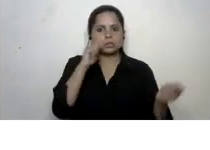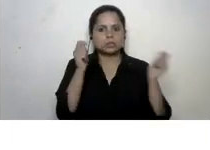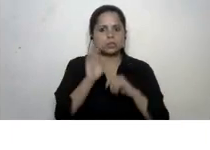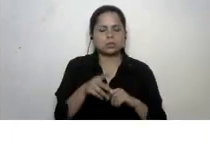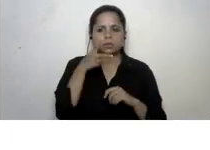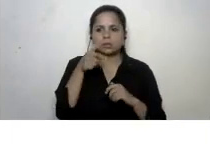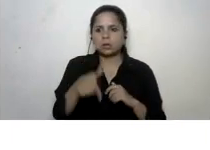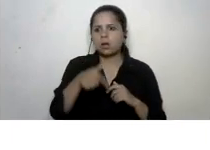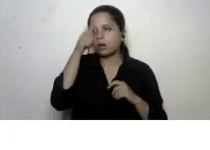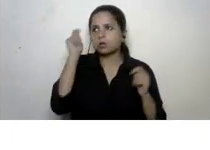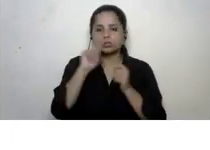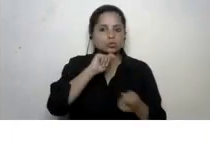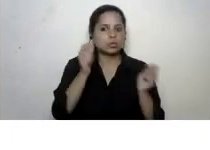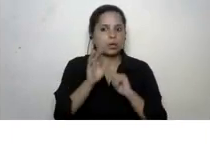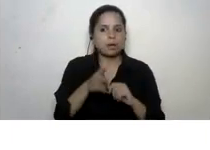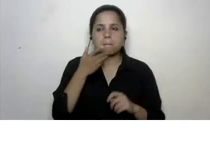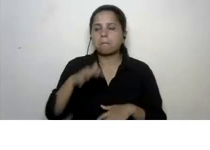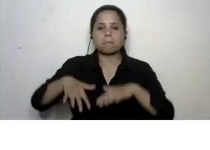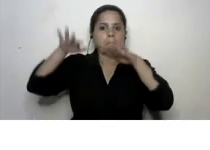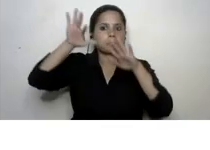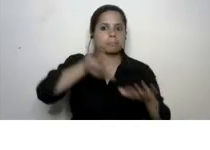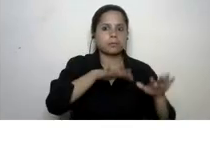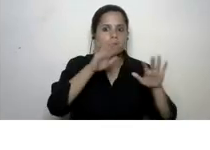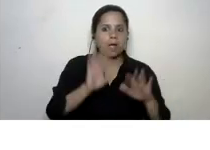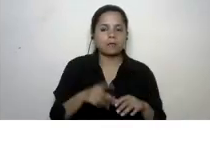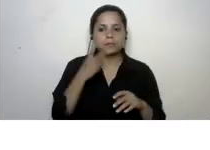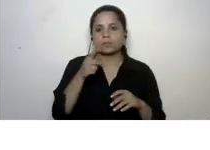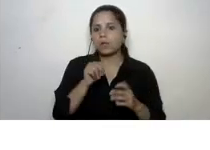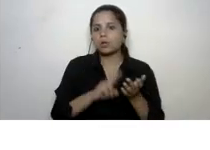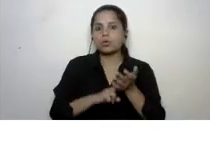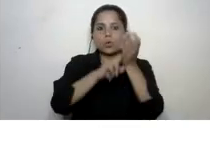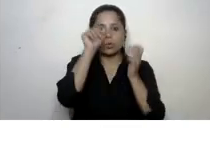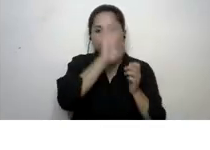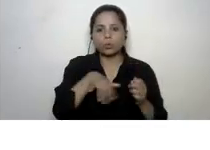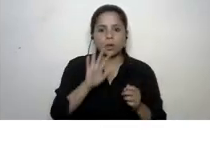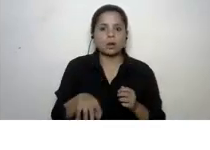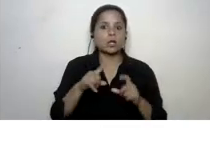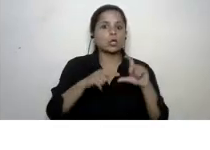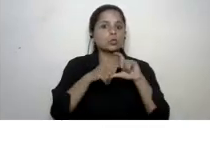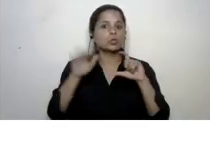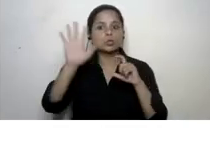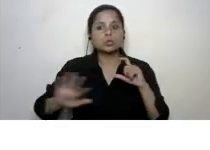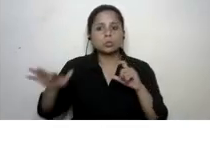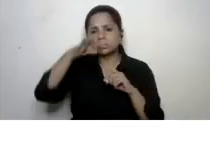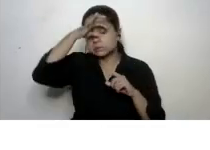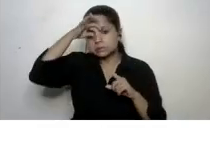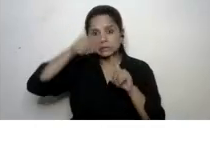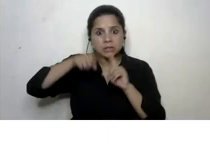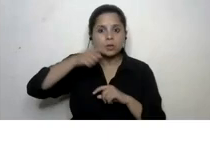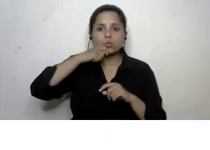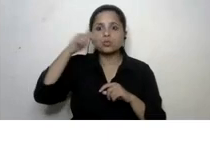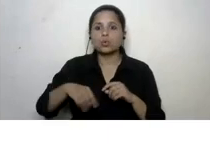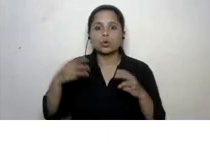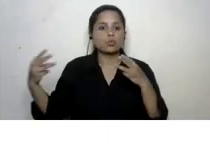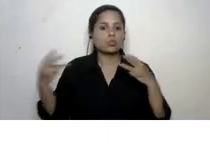effects of climate change we have flooding all over north india we have soaring temperatures in europe we have an ongoing war in ukraine now